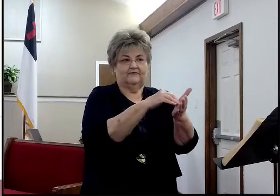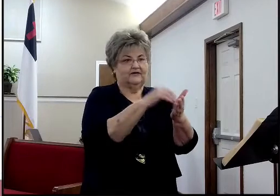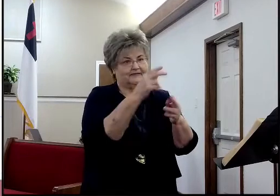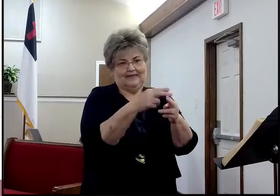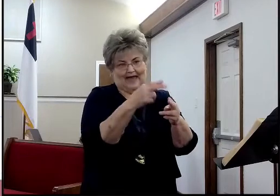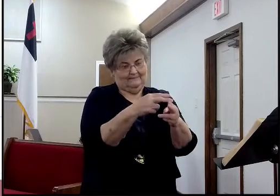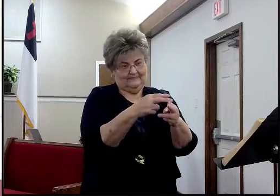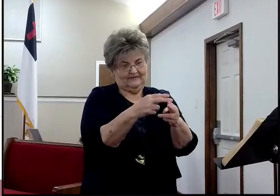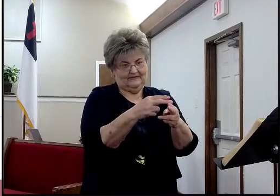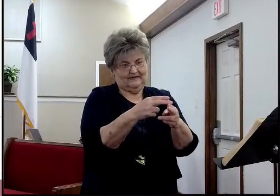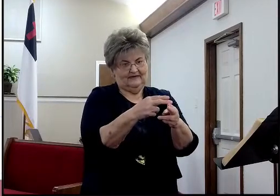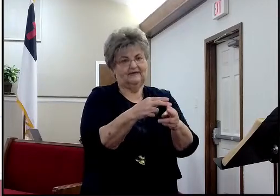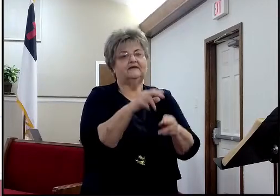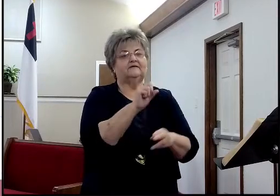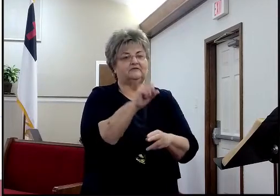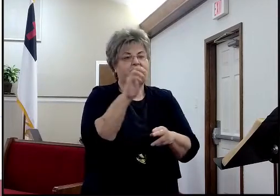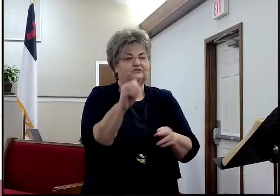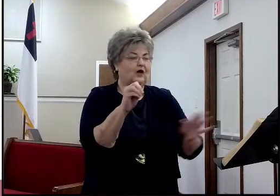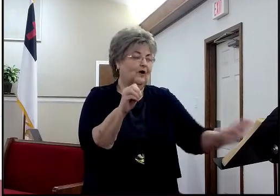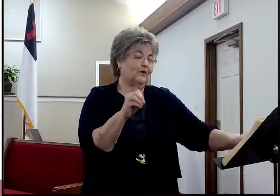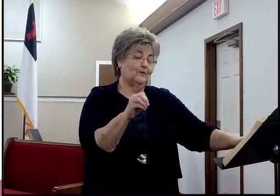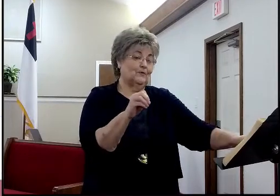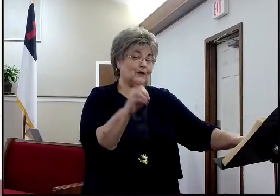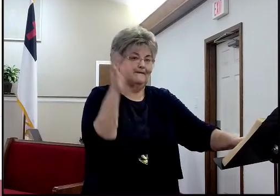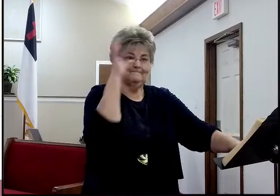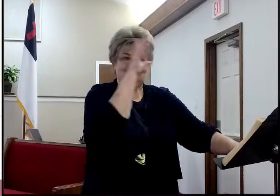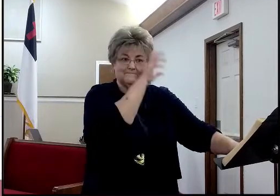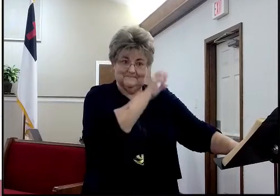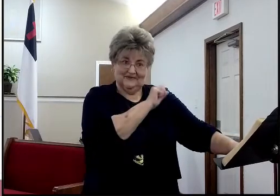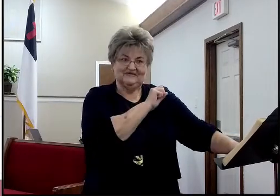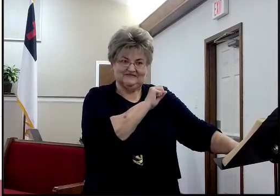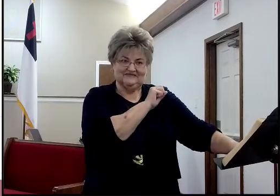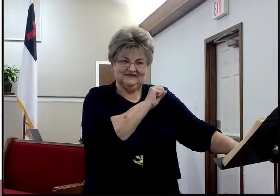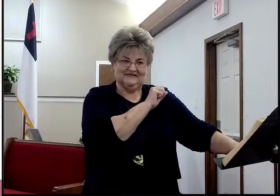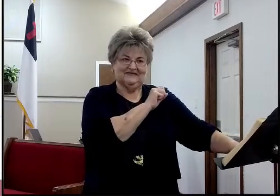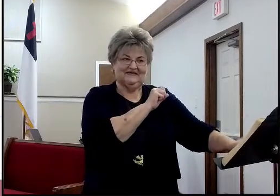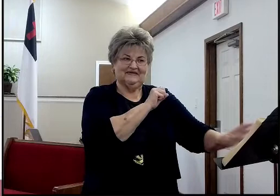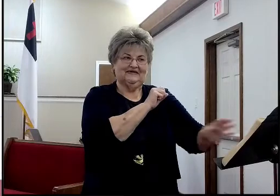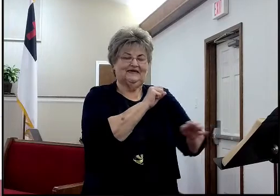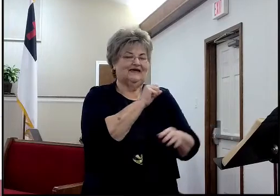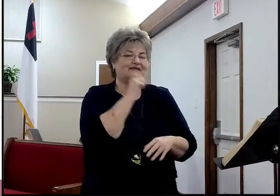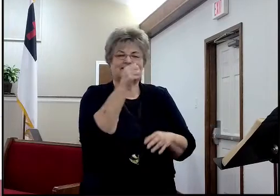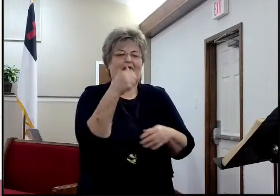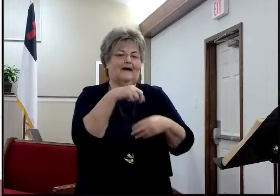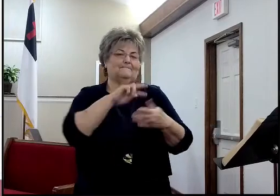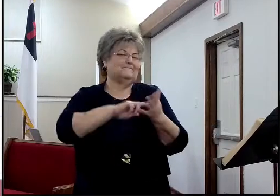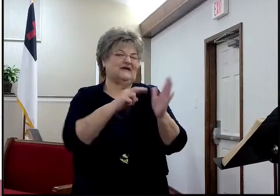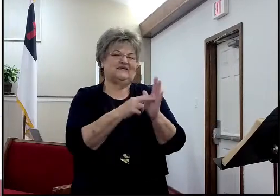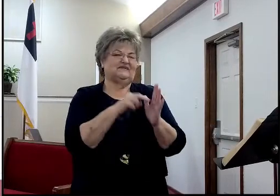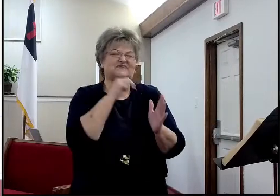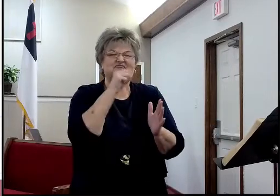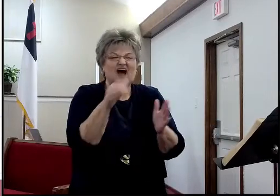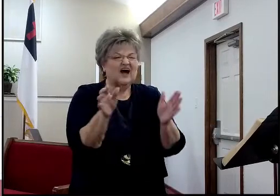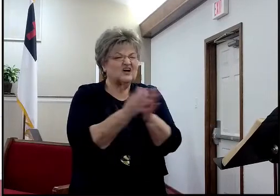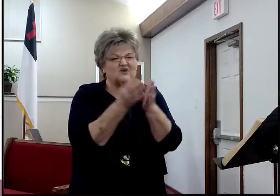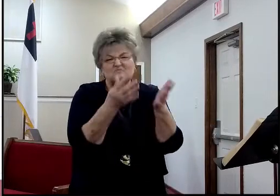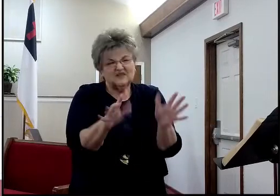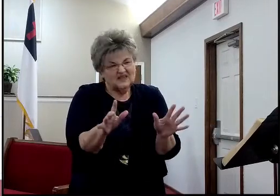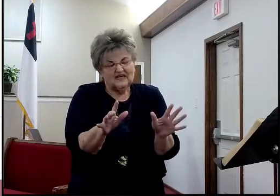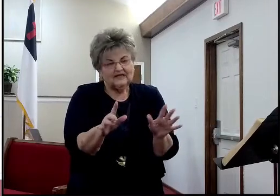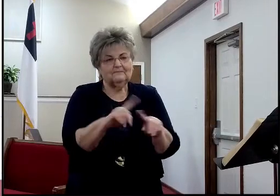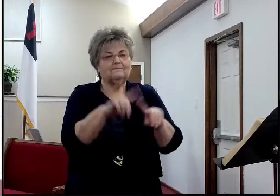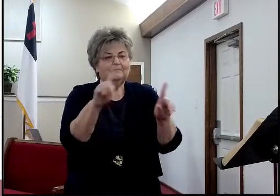So, it's already missing. And by missing, I don't mean incomplete. Does that make sense? I don't mean that God